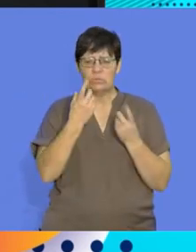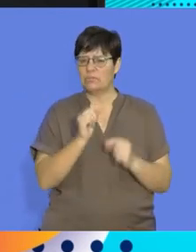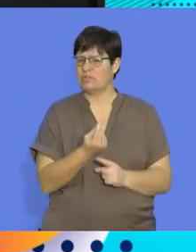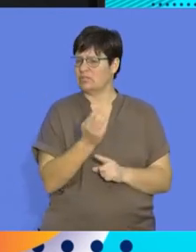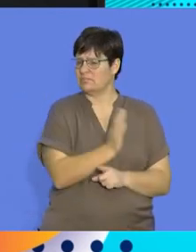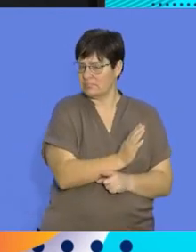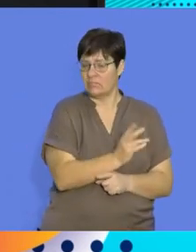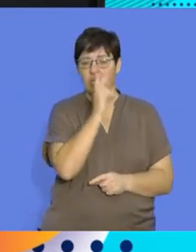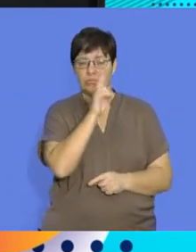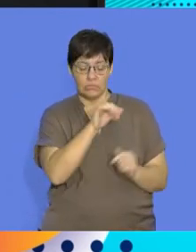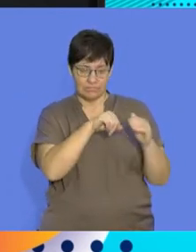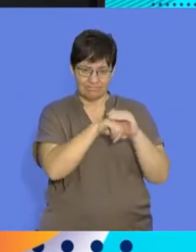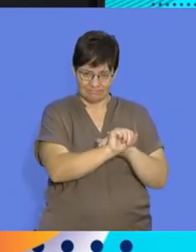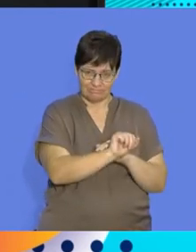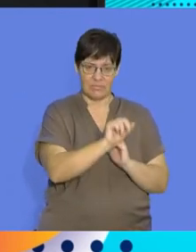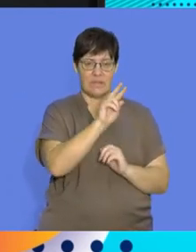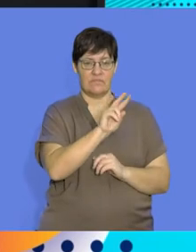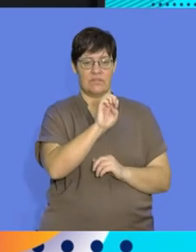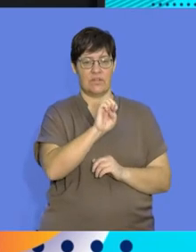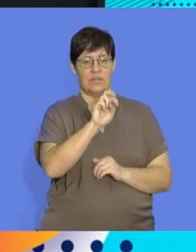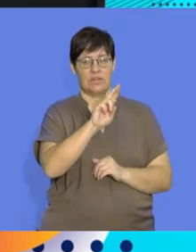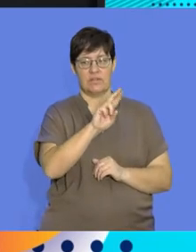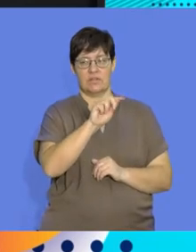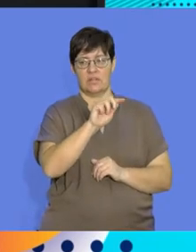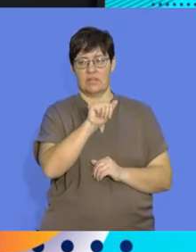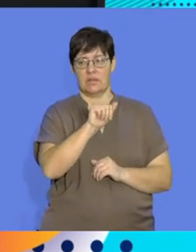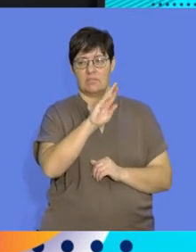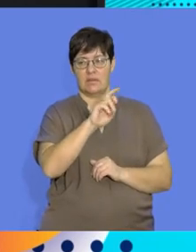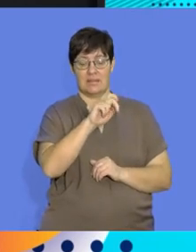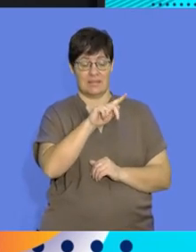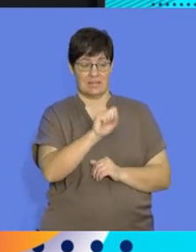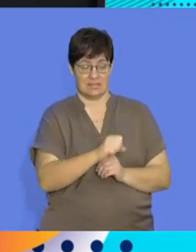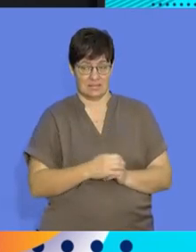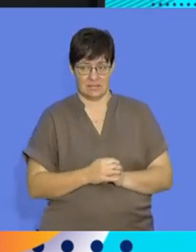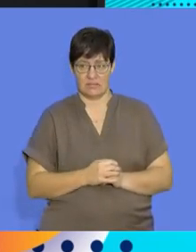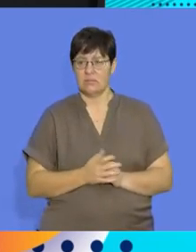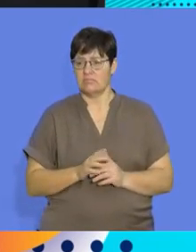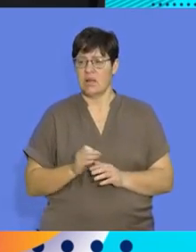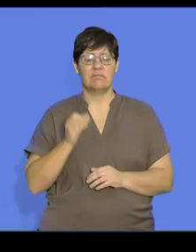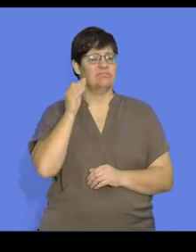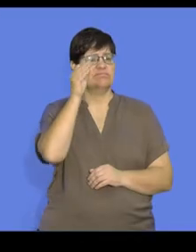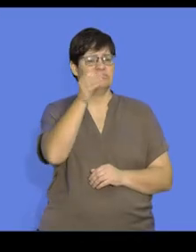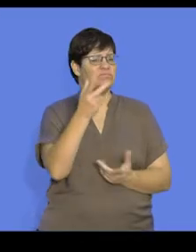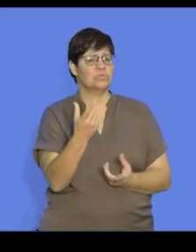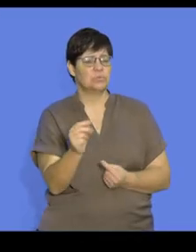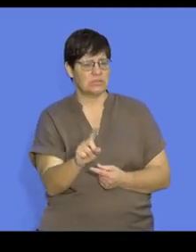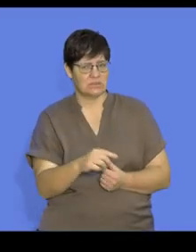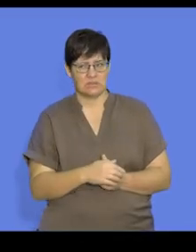doing, we've been looking at reproduction invertebrates. Now, it's important that we understand the way forward. We've looked at